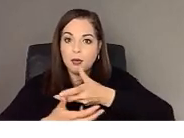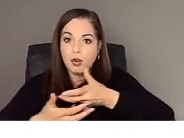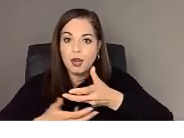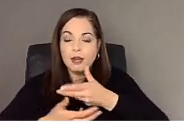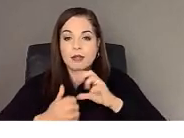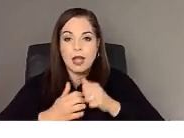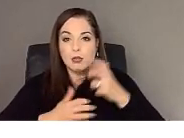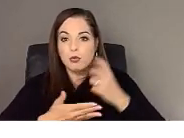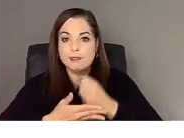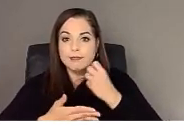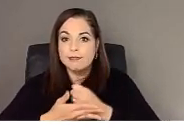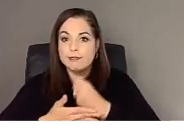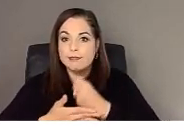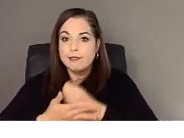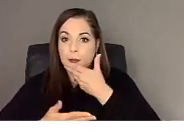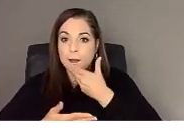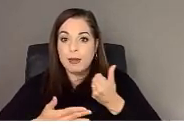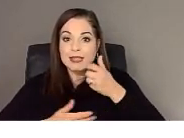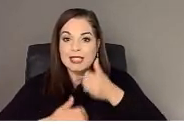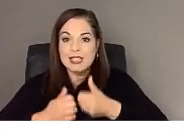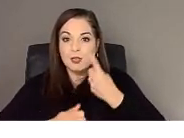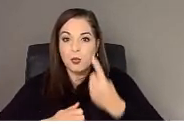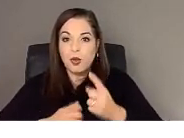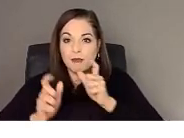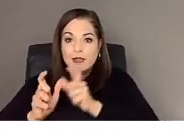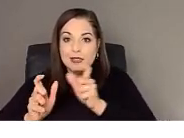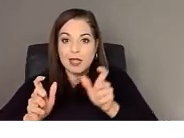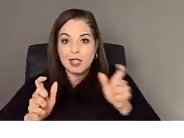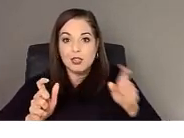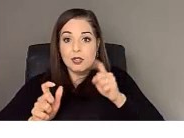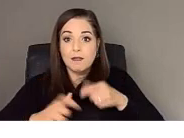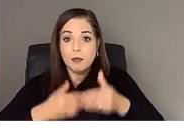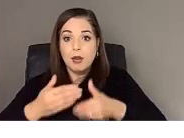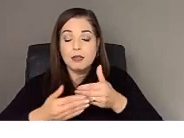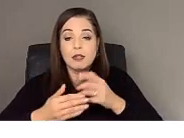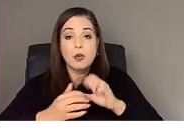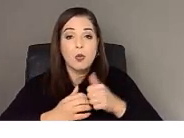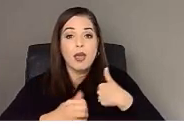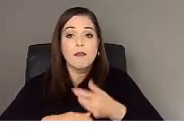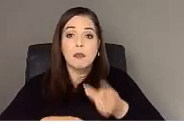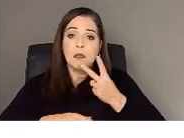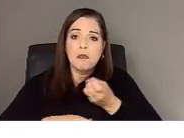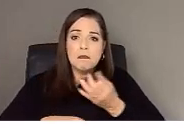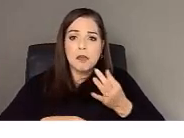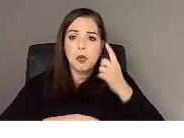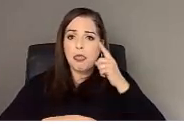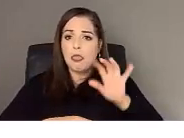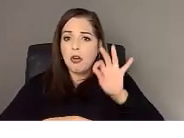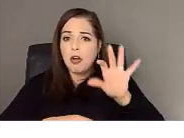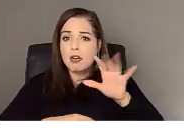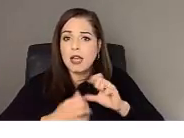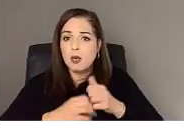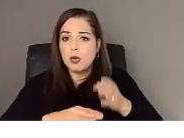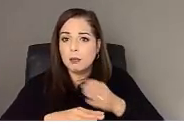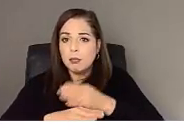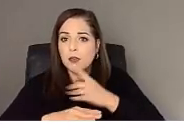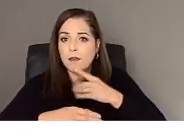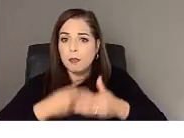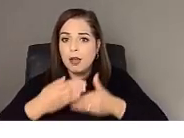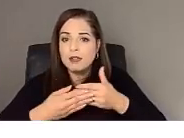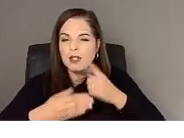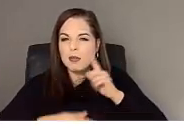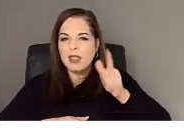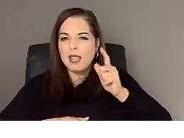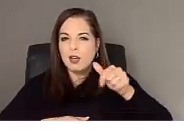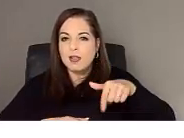process. So we have a few thoughts on how we want to improve both the process and the product, but we'll get into that later in the presentation.